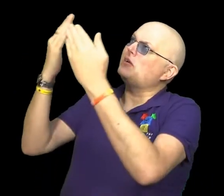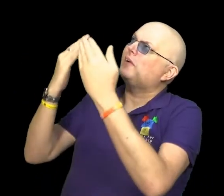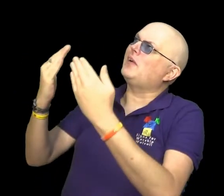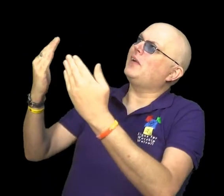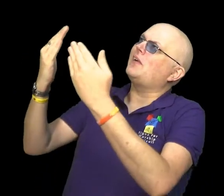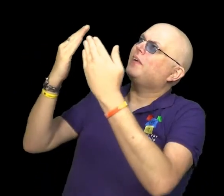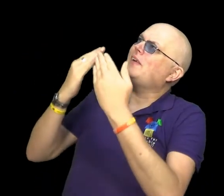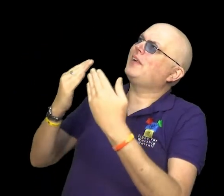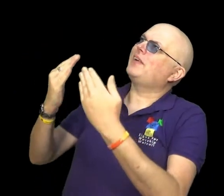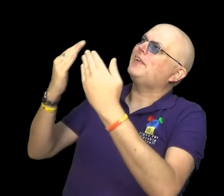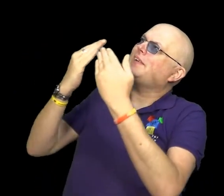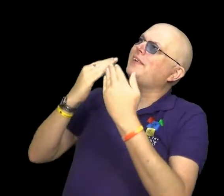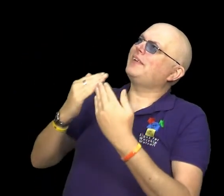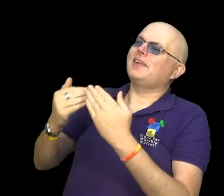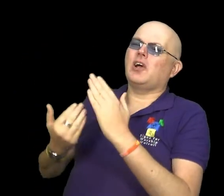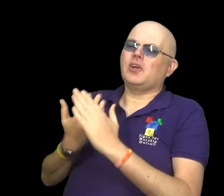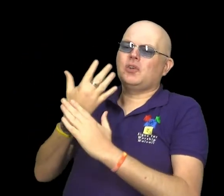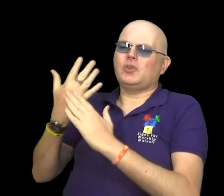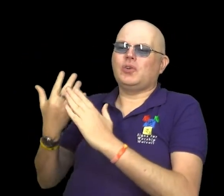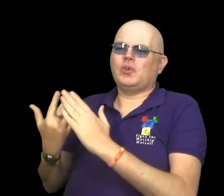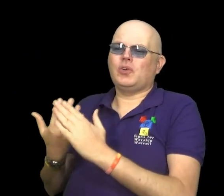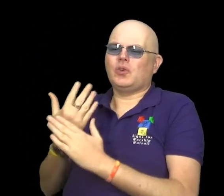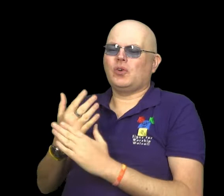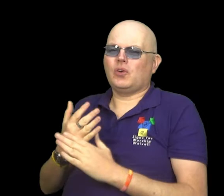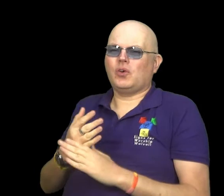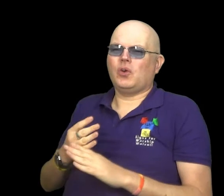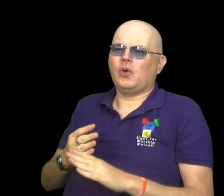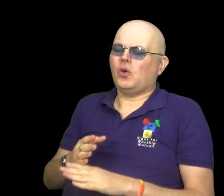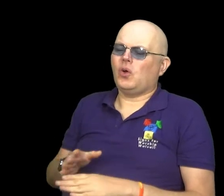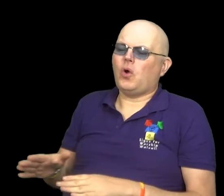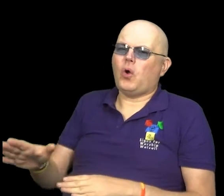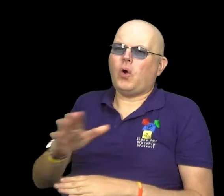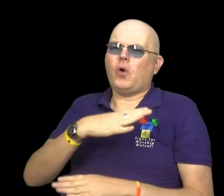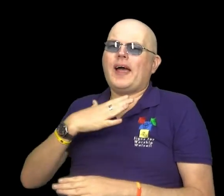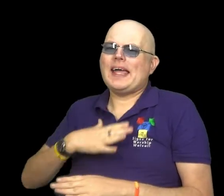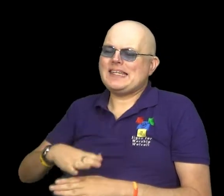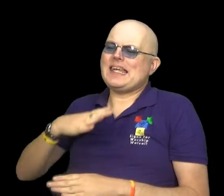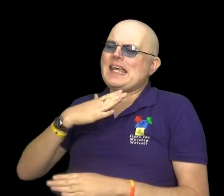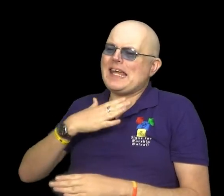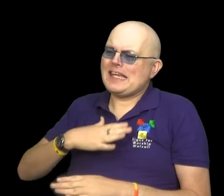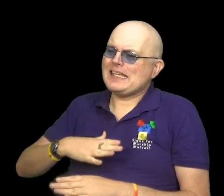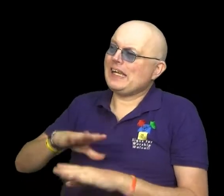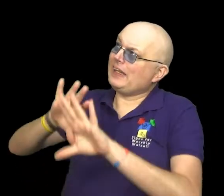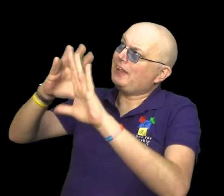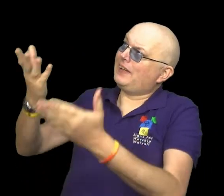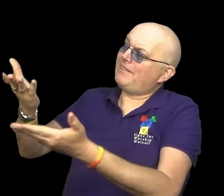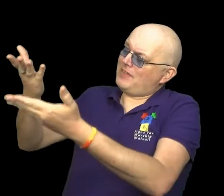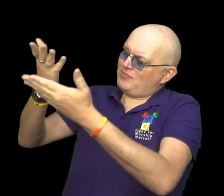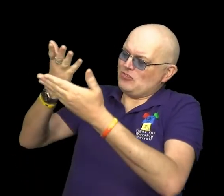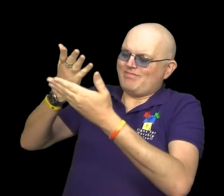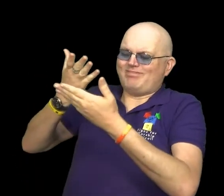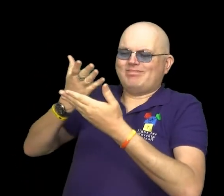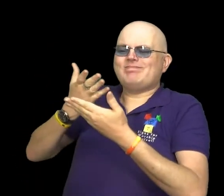morning new mercies I see. All I have